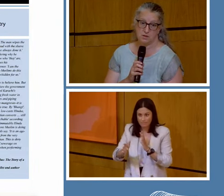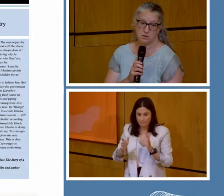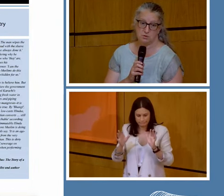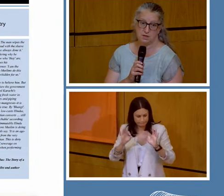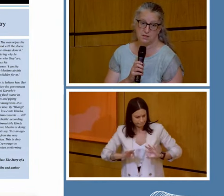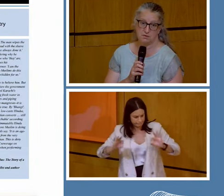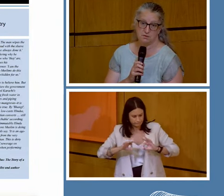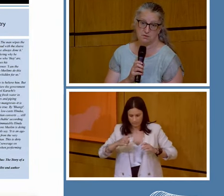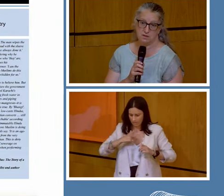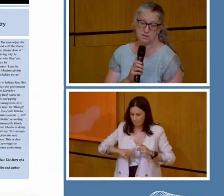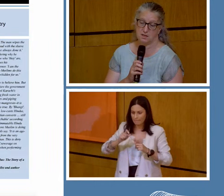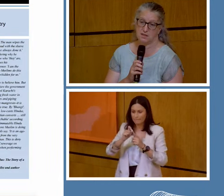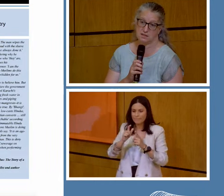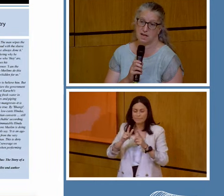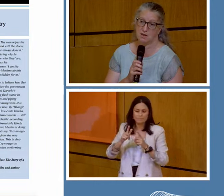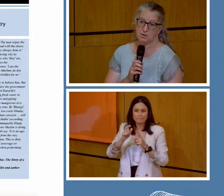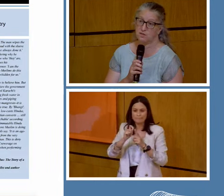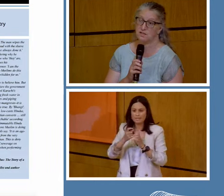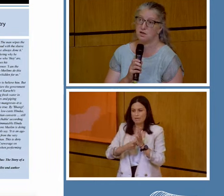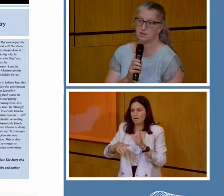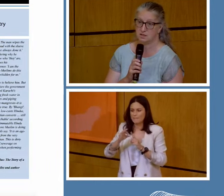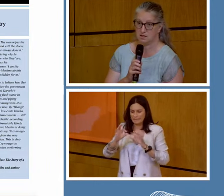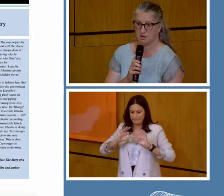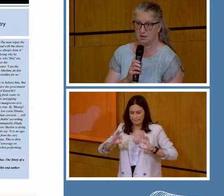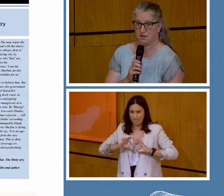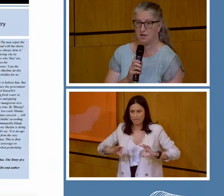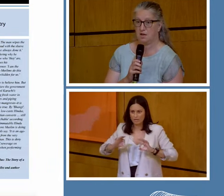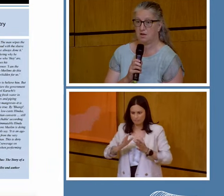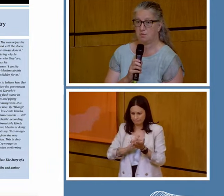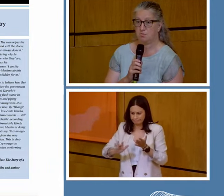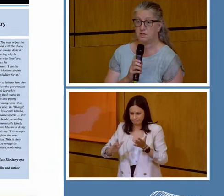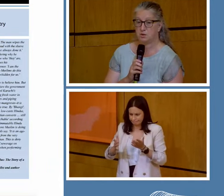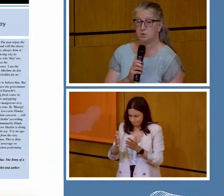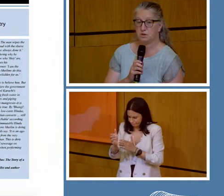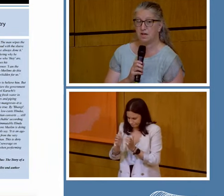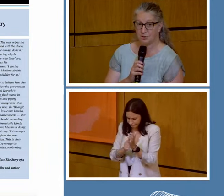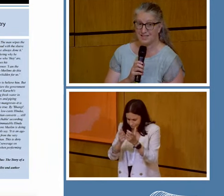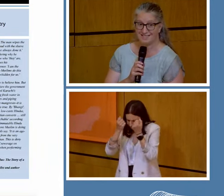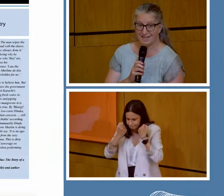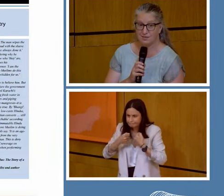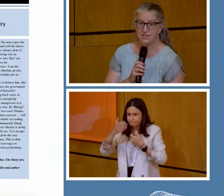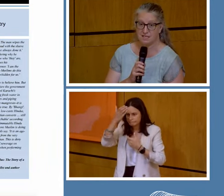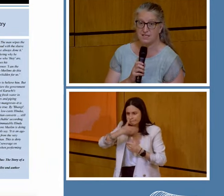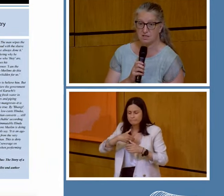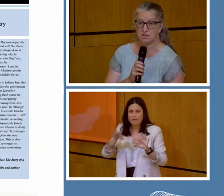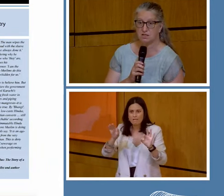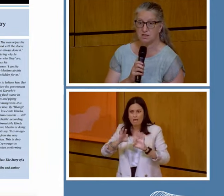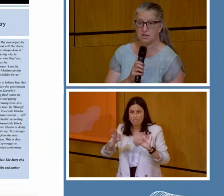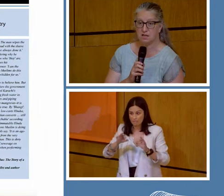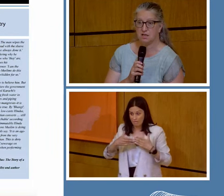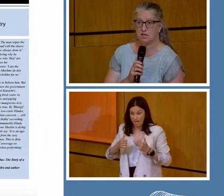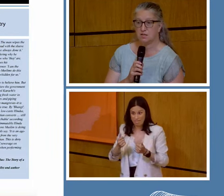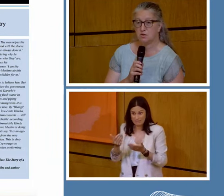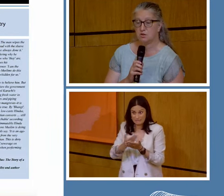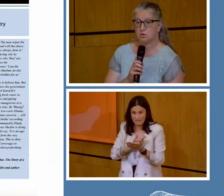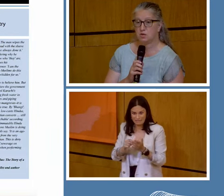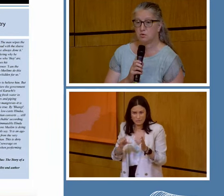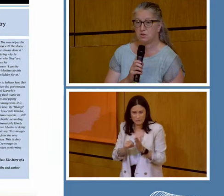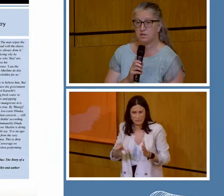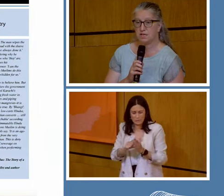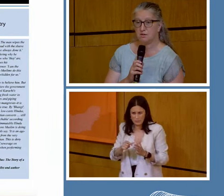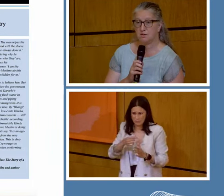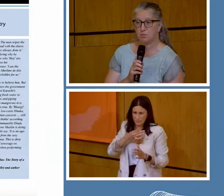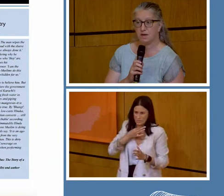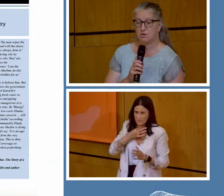personal protective. It's a health disaster, but it's also a health and safety disaster. So the